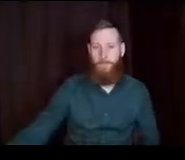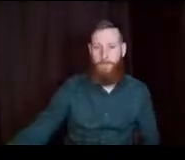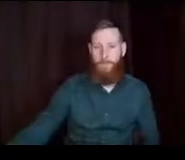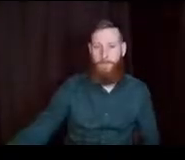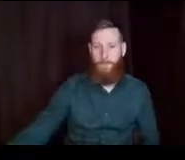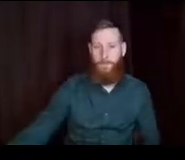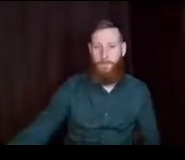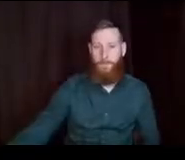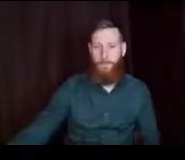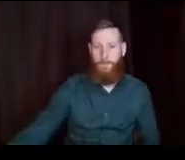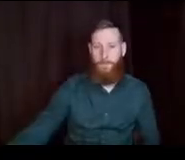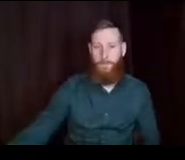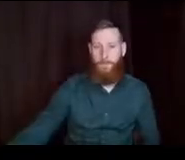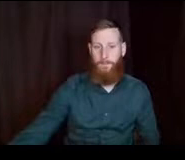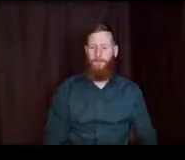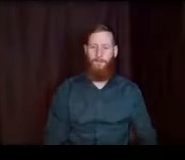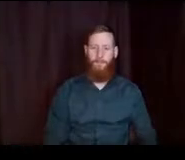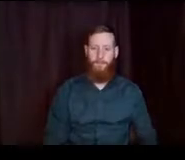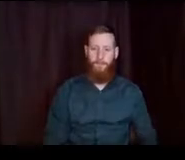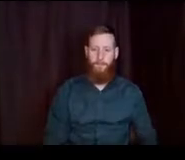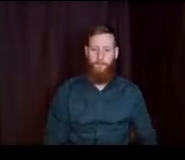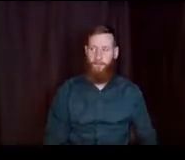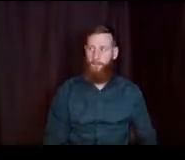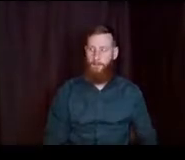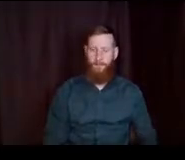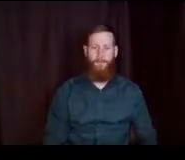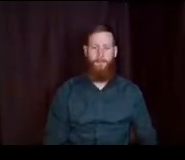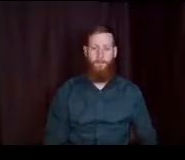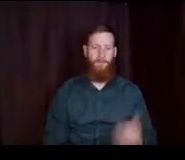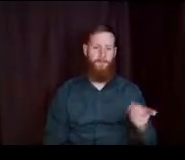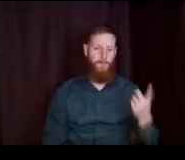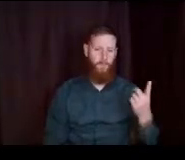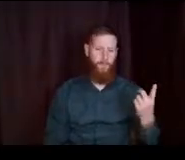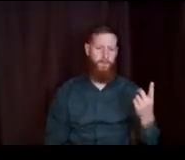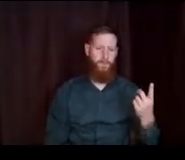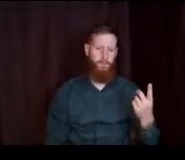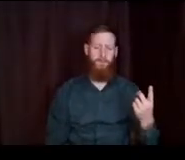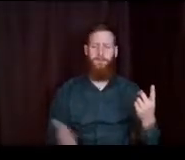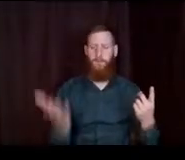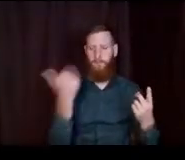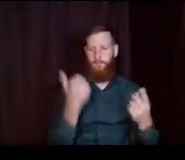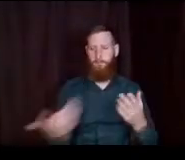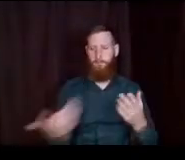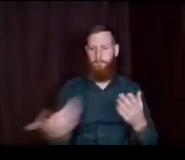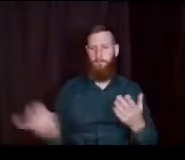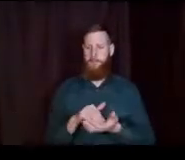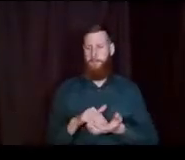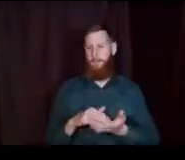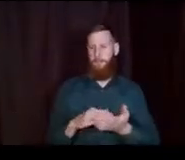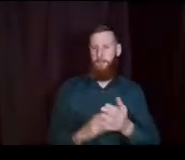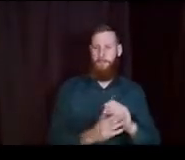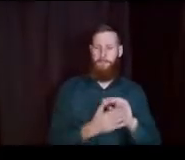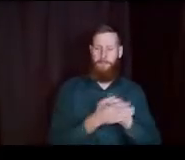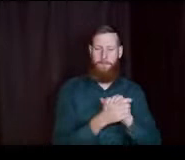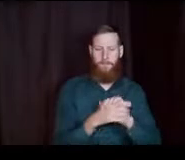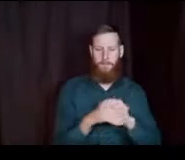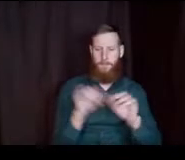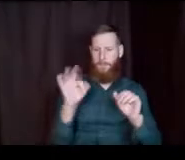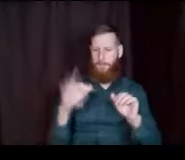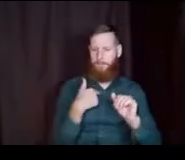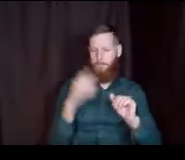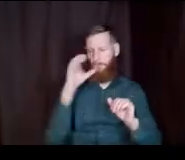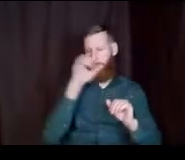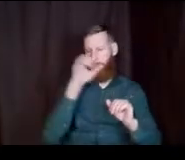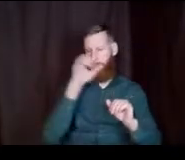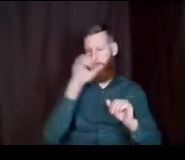Great, and this one sounds similar. think you've covered it, but feel free to chime in if there's an additional factor here that I'm not catching, Christina.